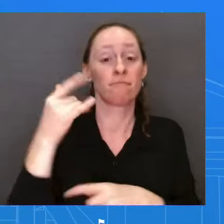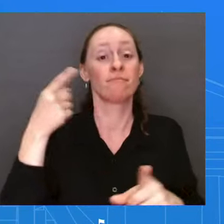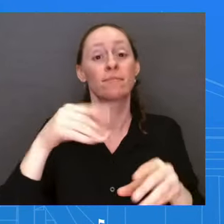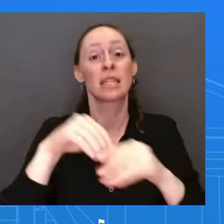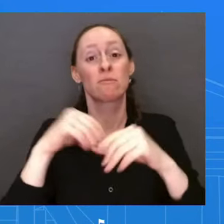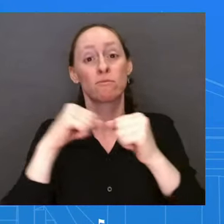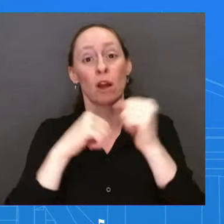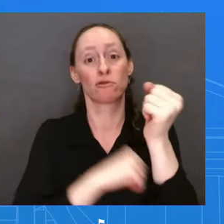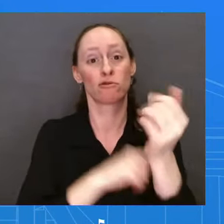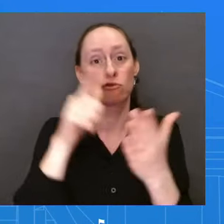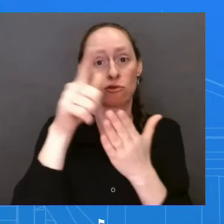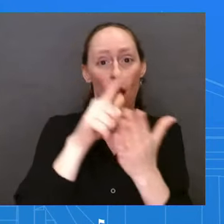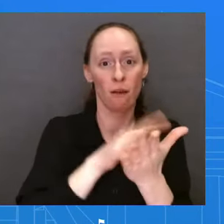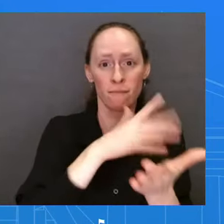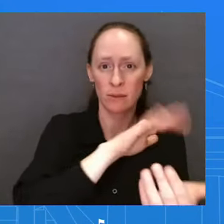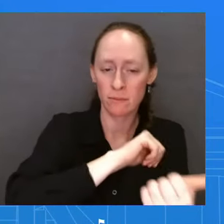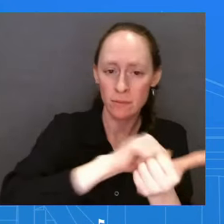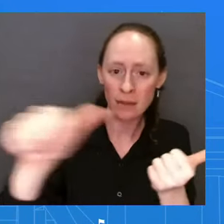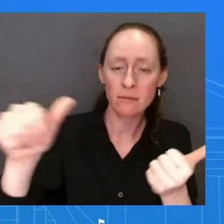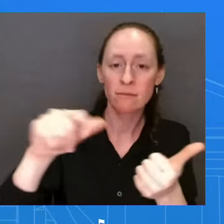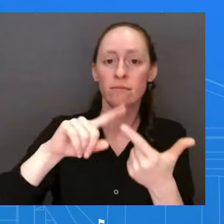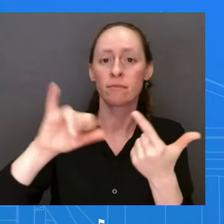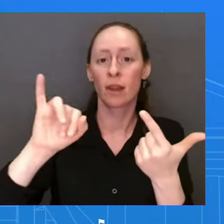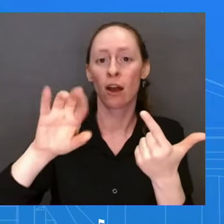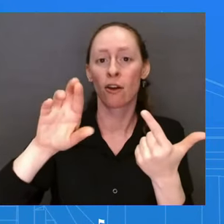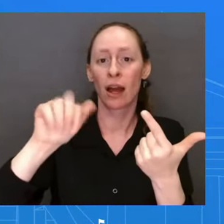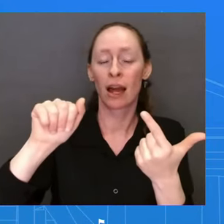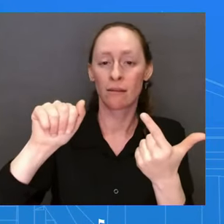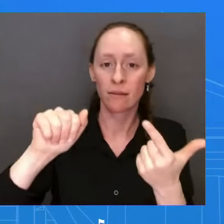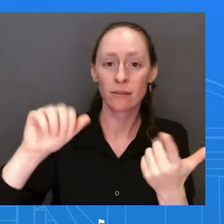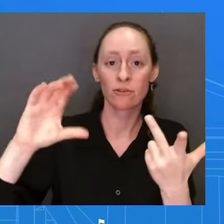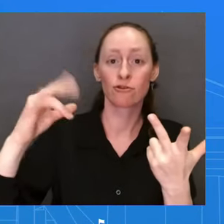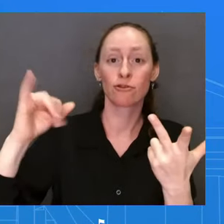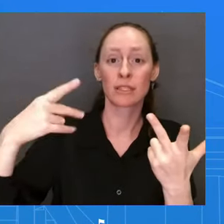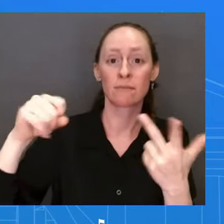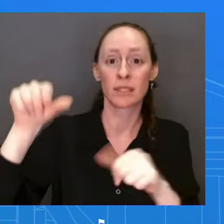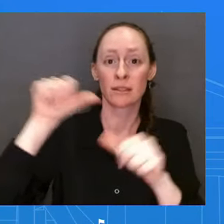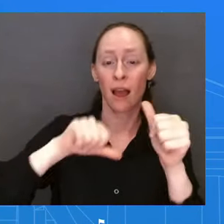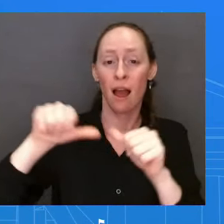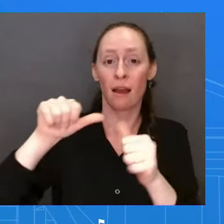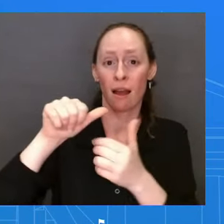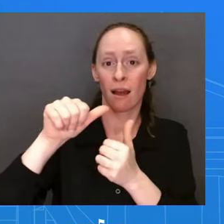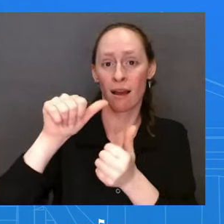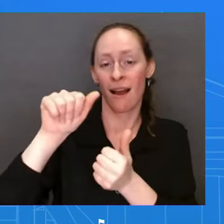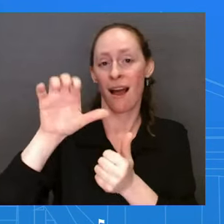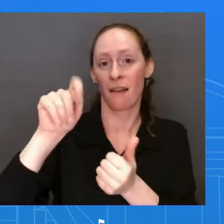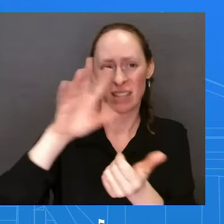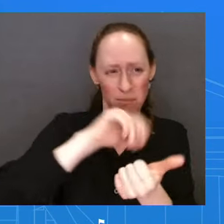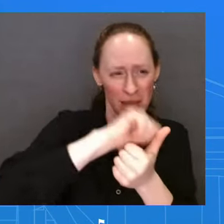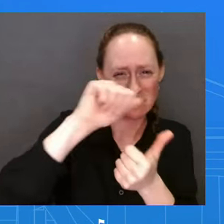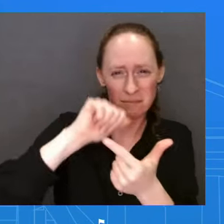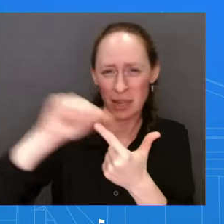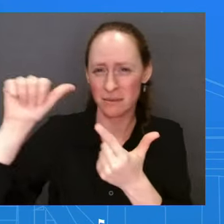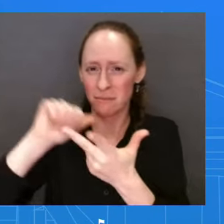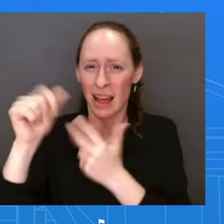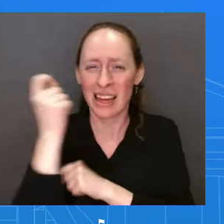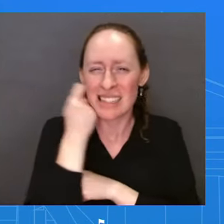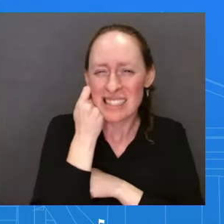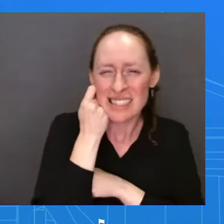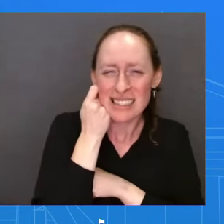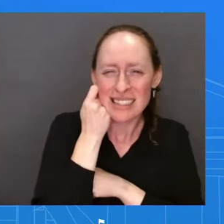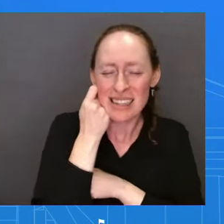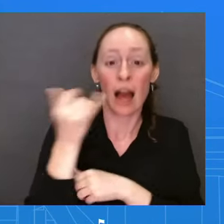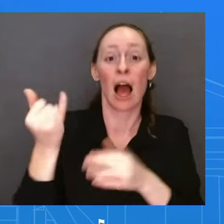Act, Chips and Science Act, and now we're starting to see we are reaching the implementation phase where people are seeing 35,000